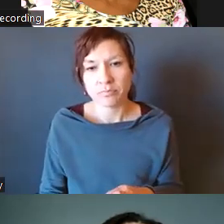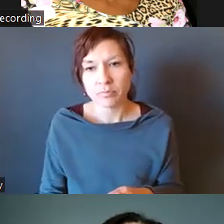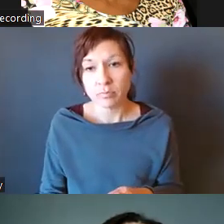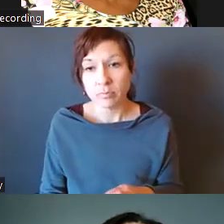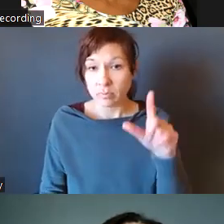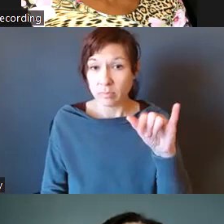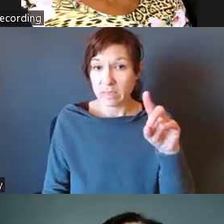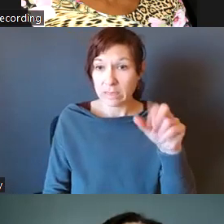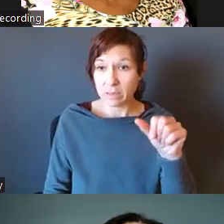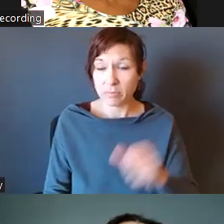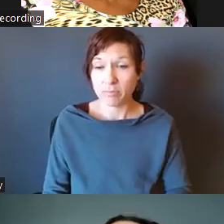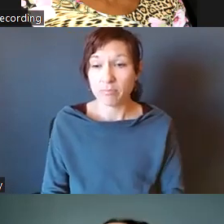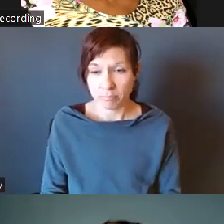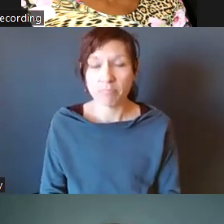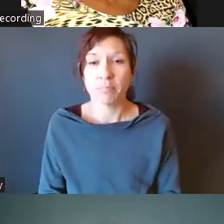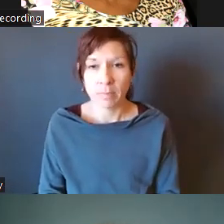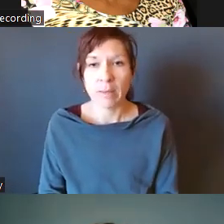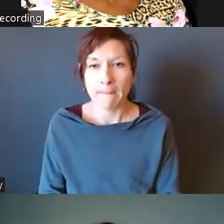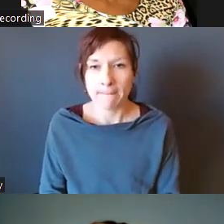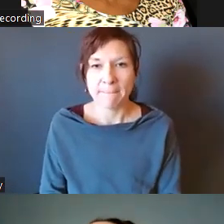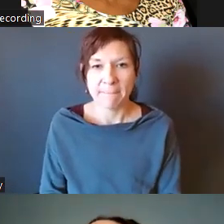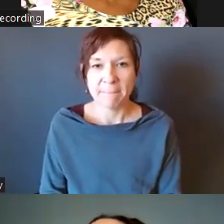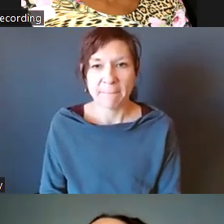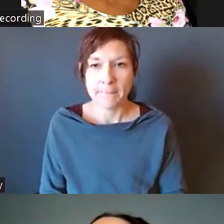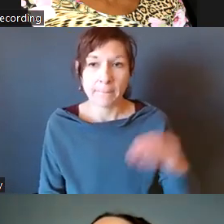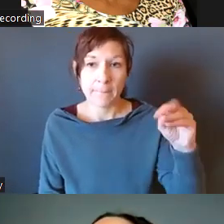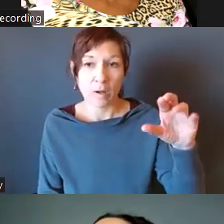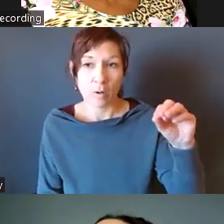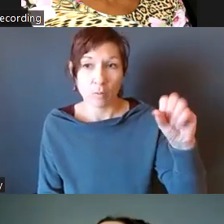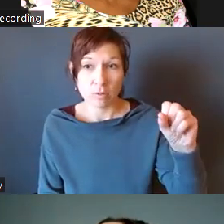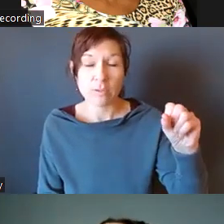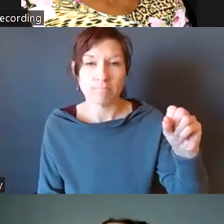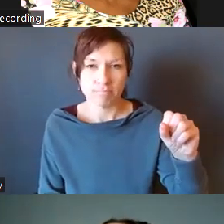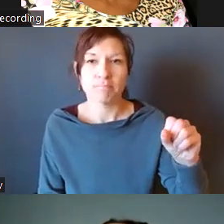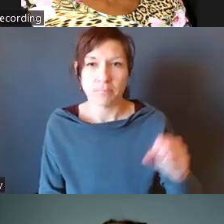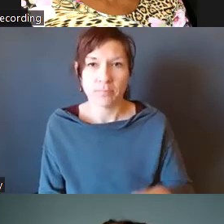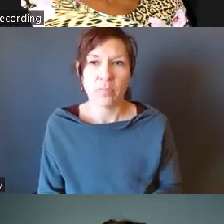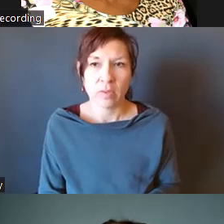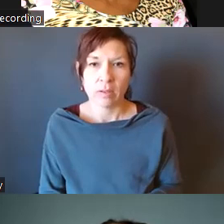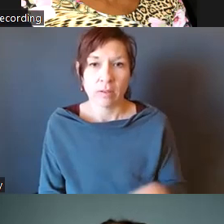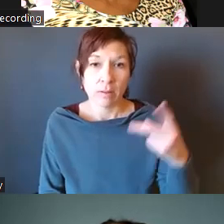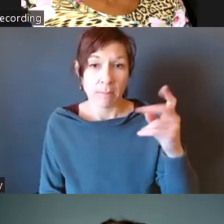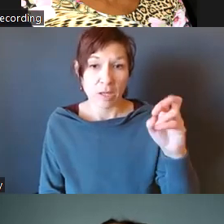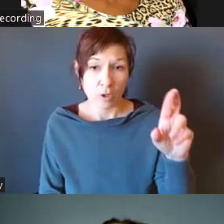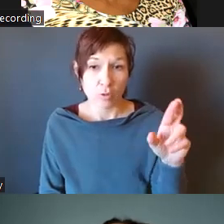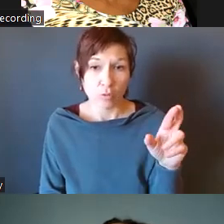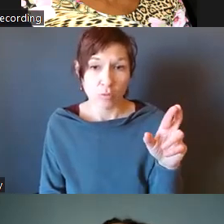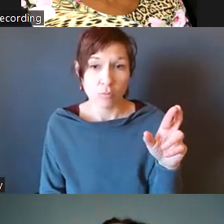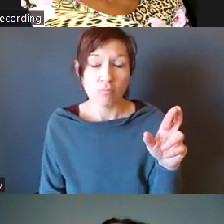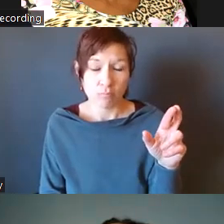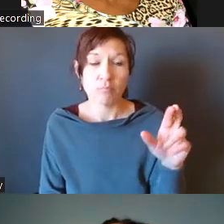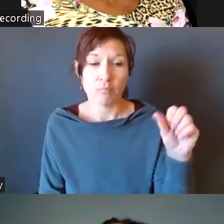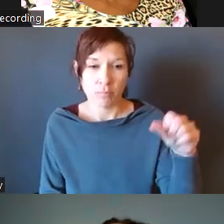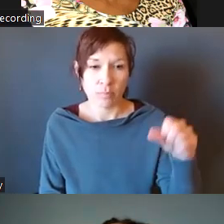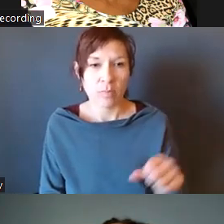Lydia. Yes. Okay, great. Marcos. Yes. Okay, Peter. Yes.